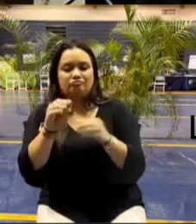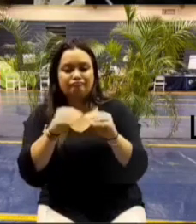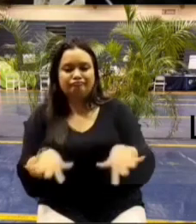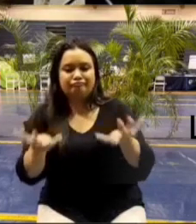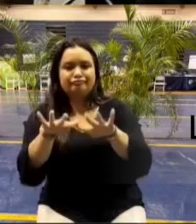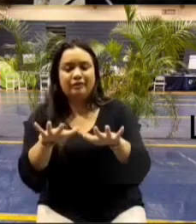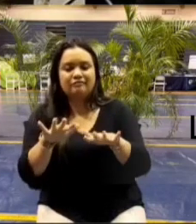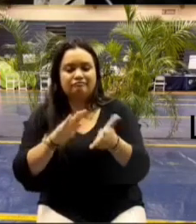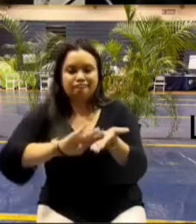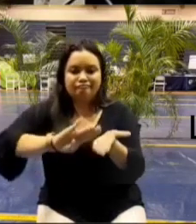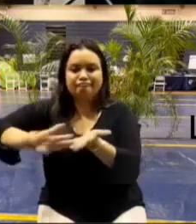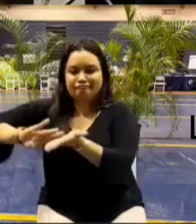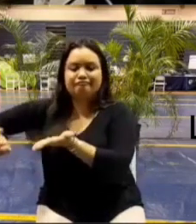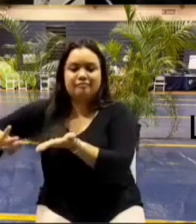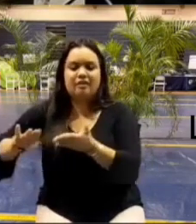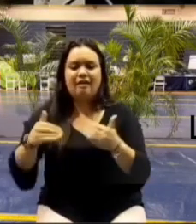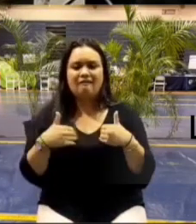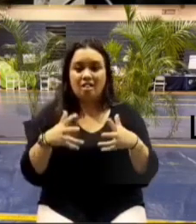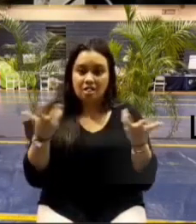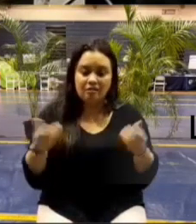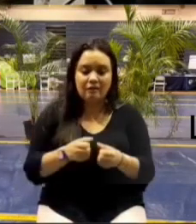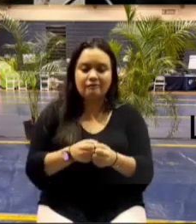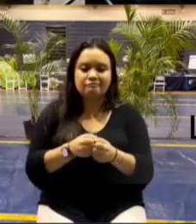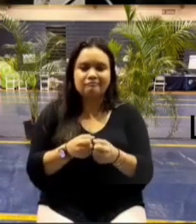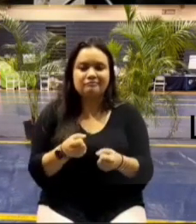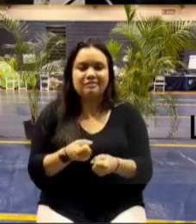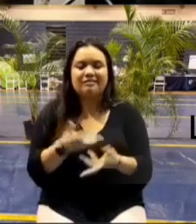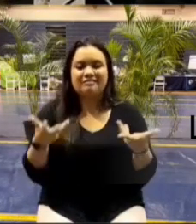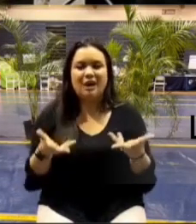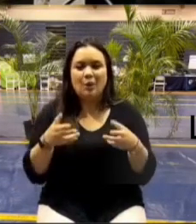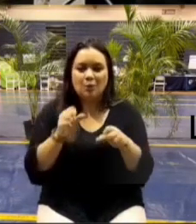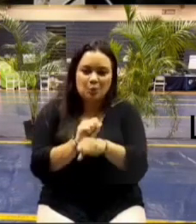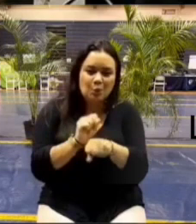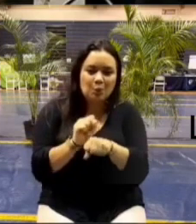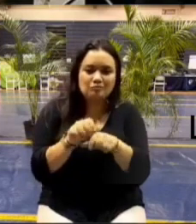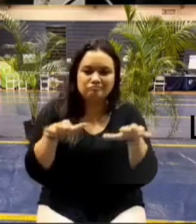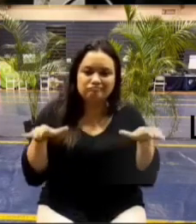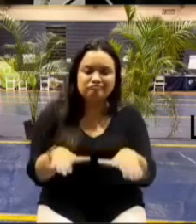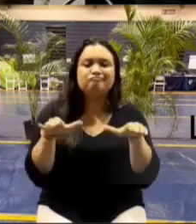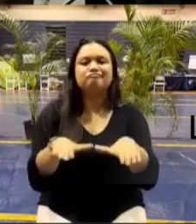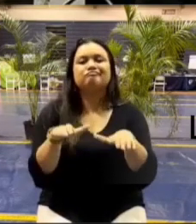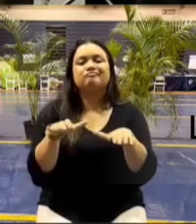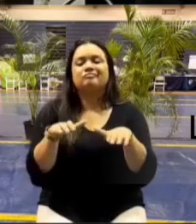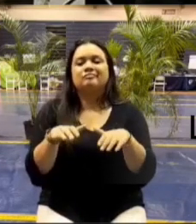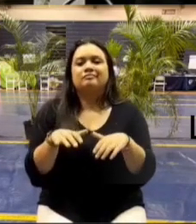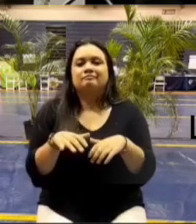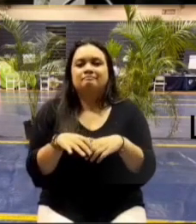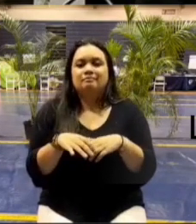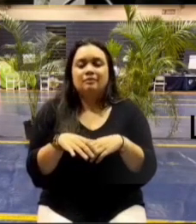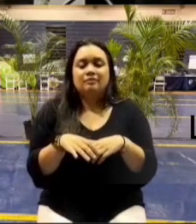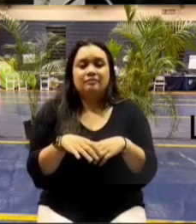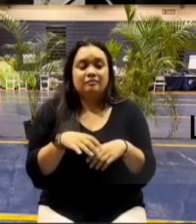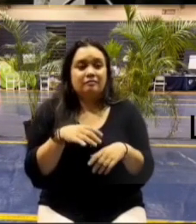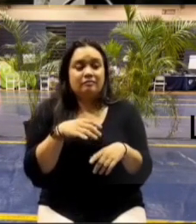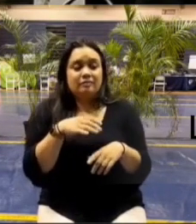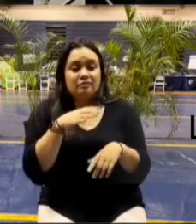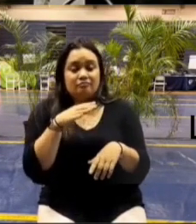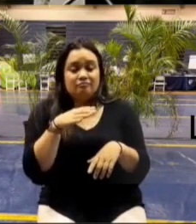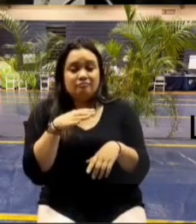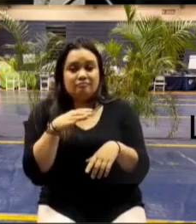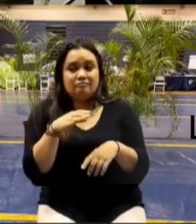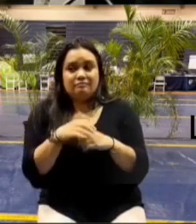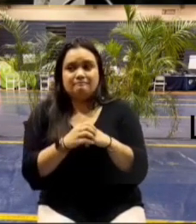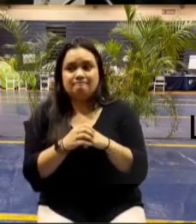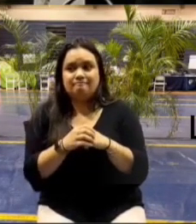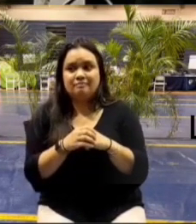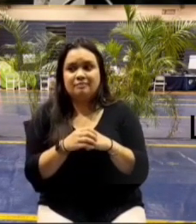there's a lot of activity going on in the impact zone as you just pointed out just on your street your level so